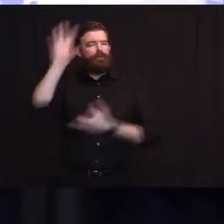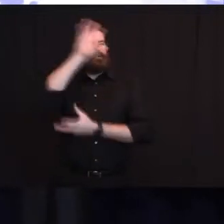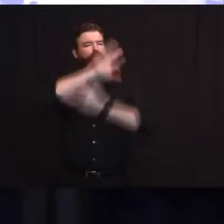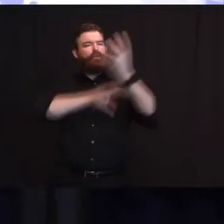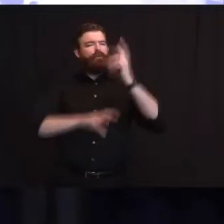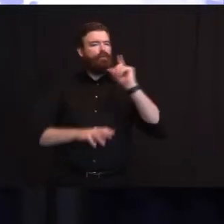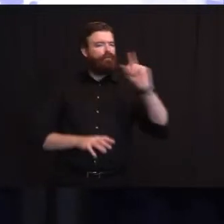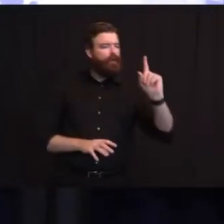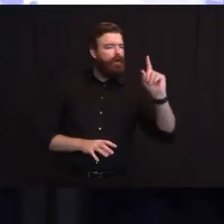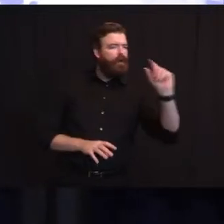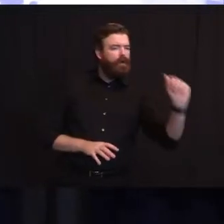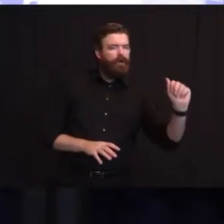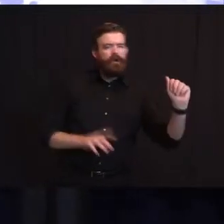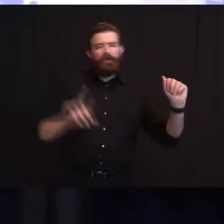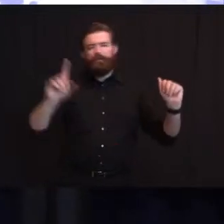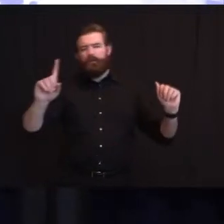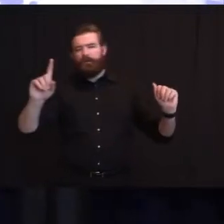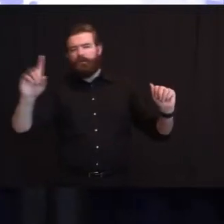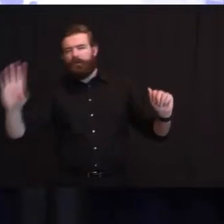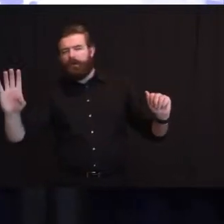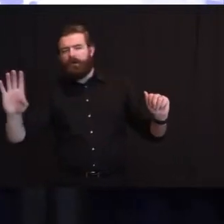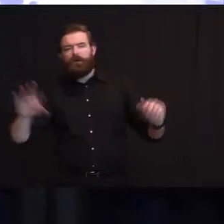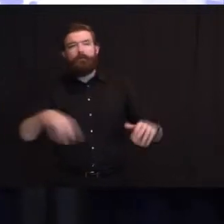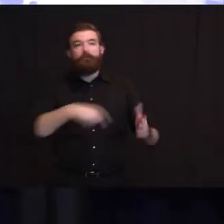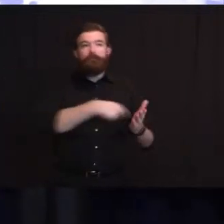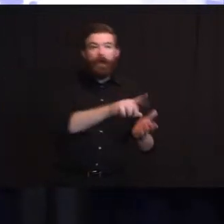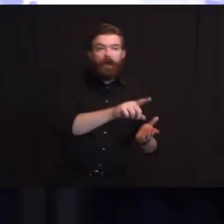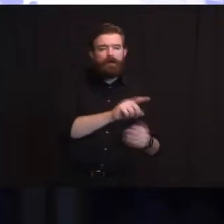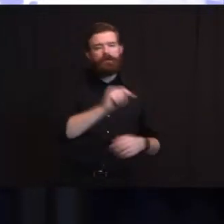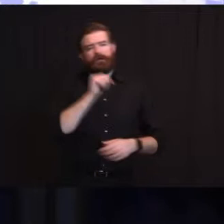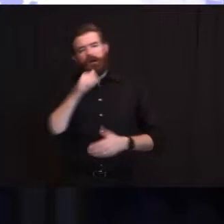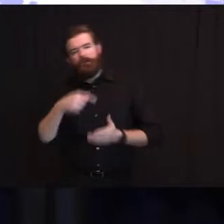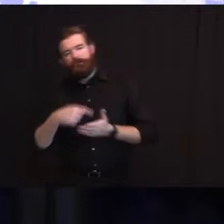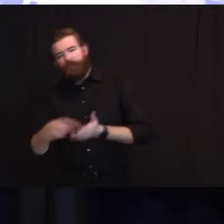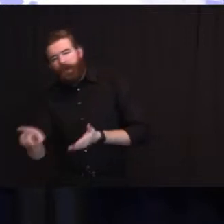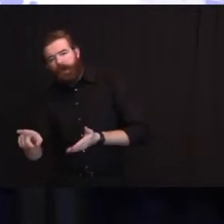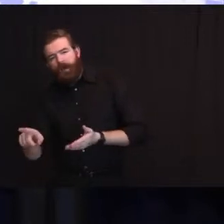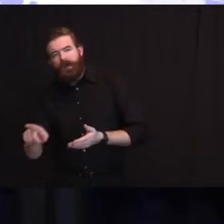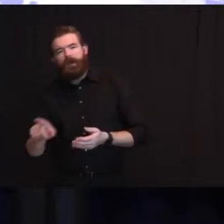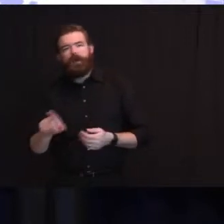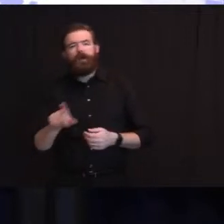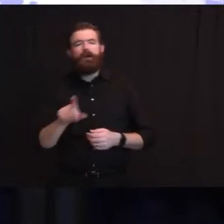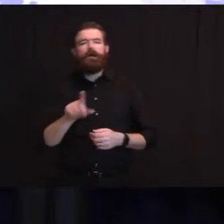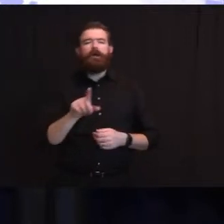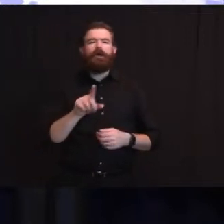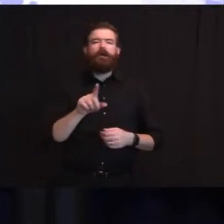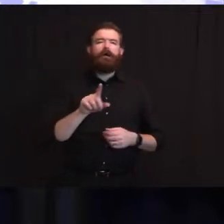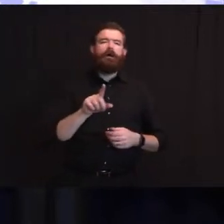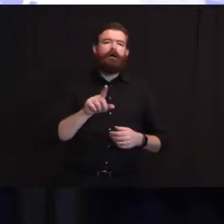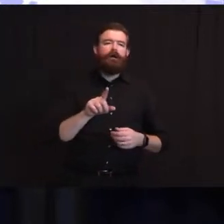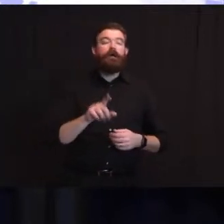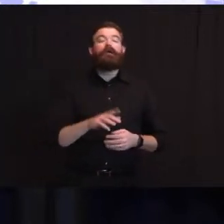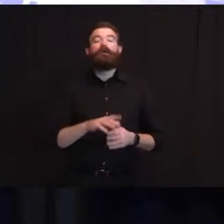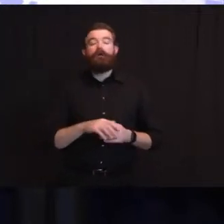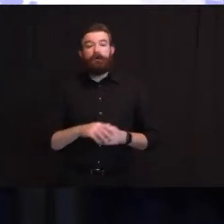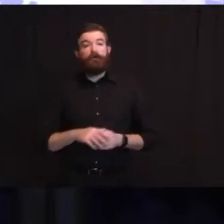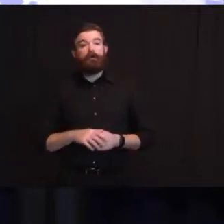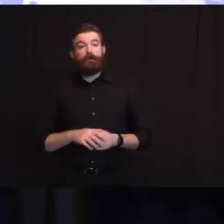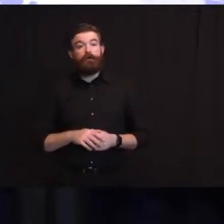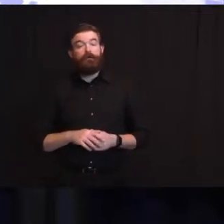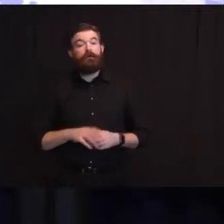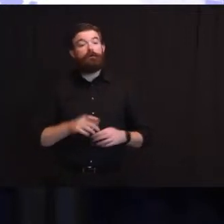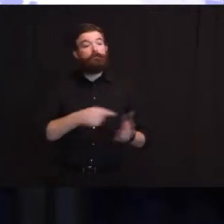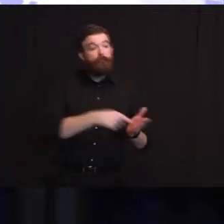health care personnel. It's paid and unpaid health care personnel who are